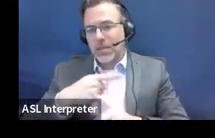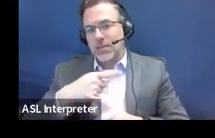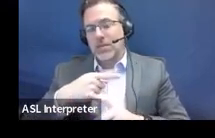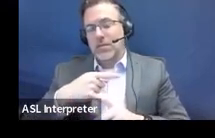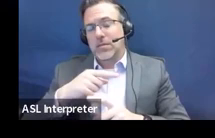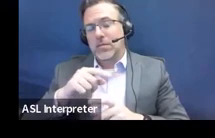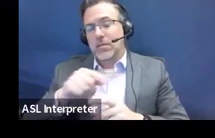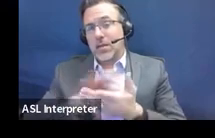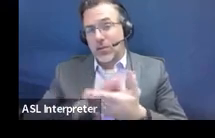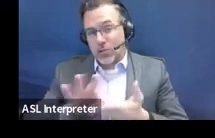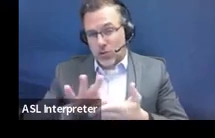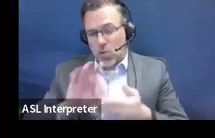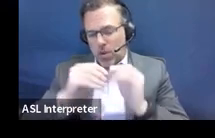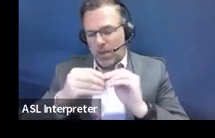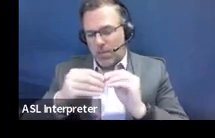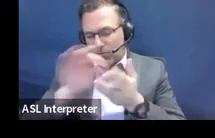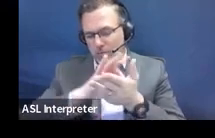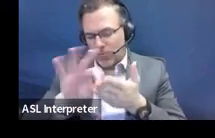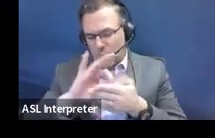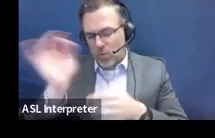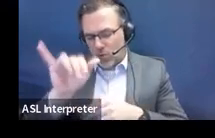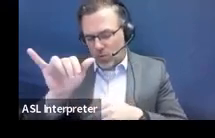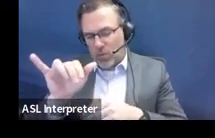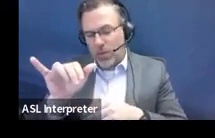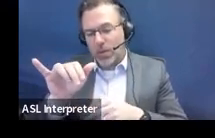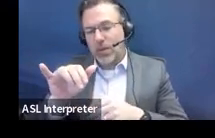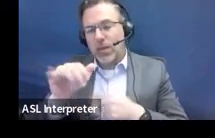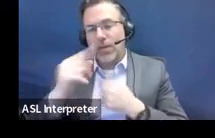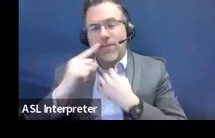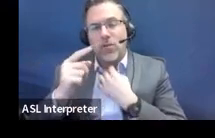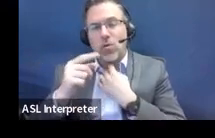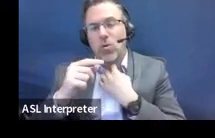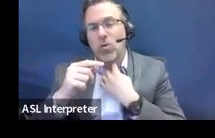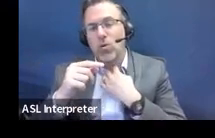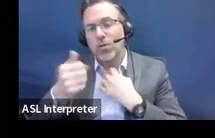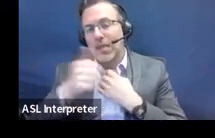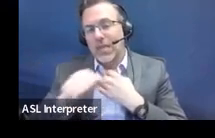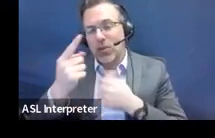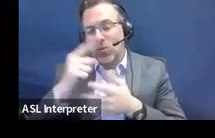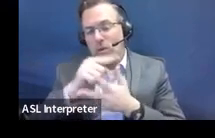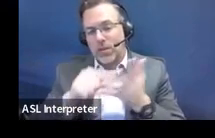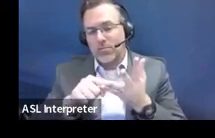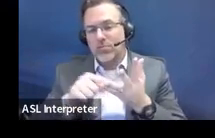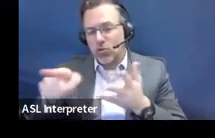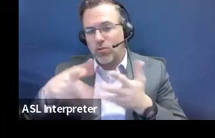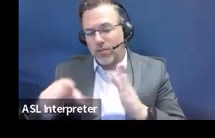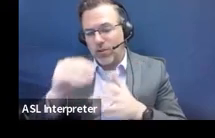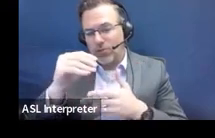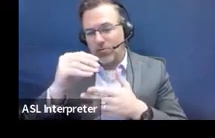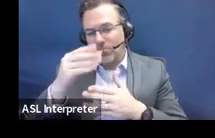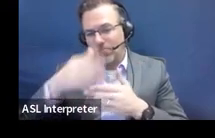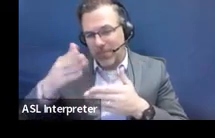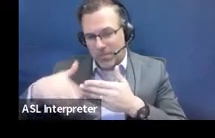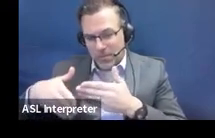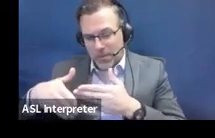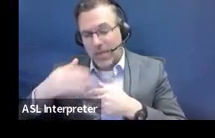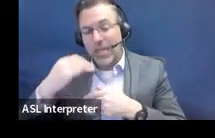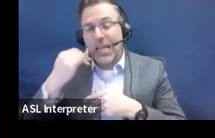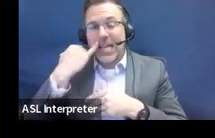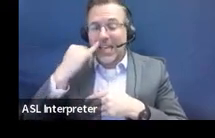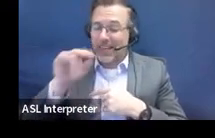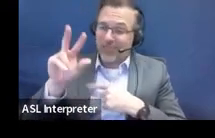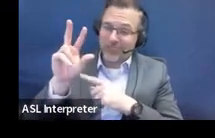that supports that or for any of those that were completed. And then if it's a no, because it wasn't